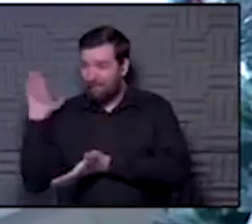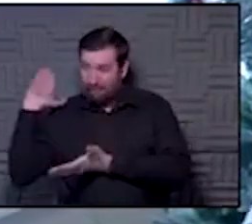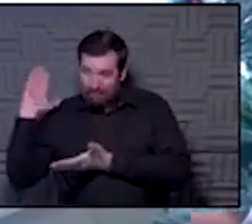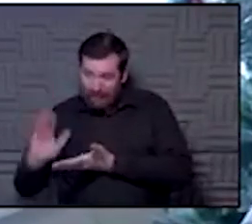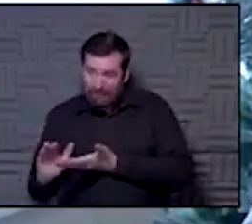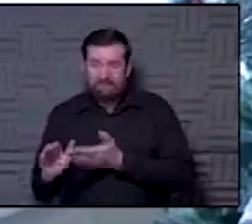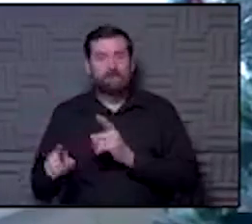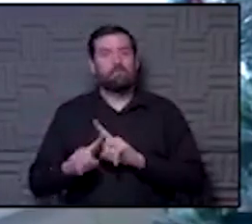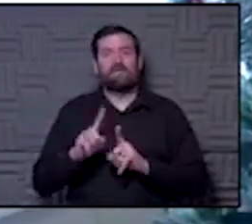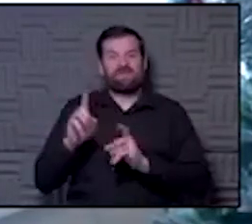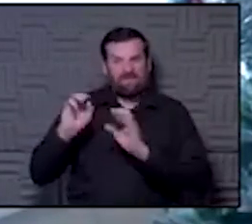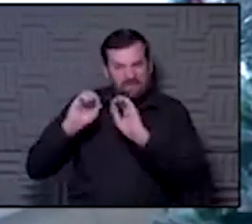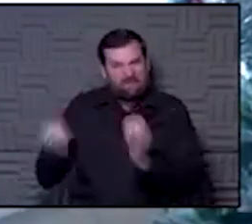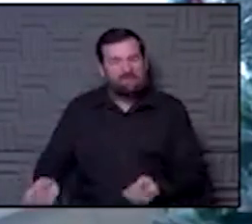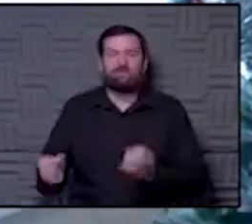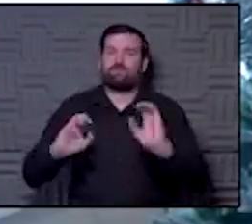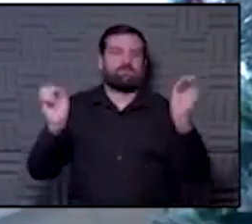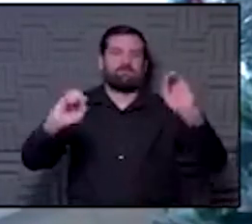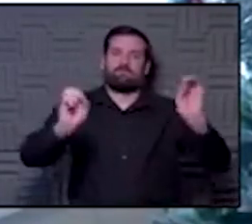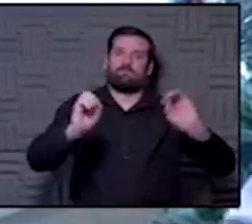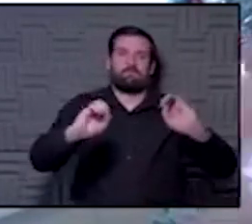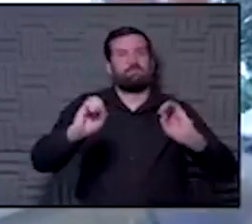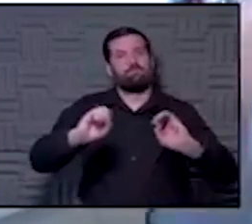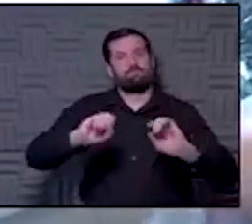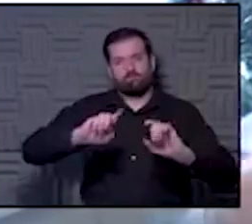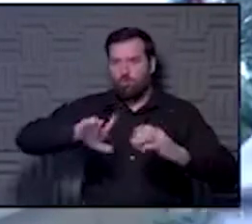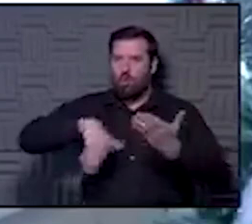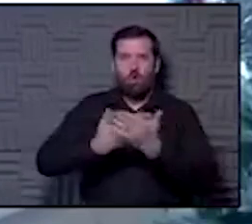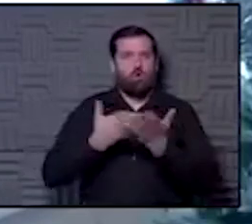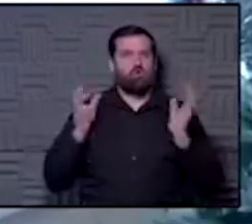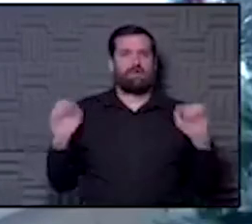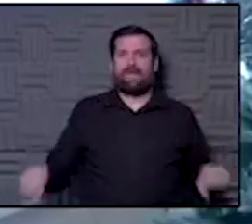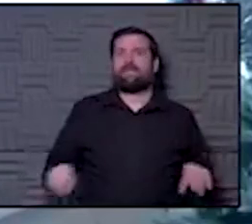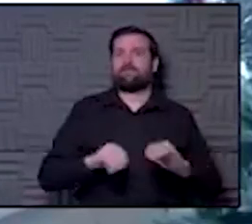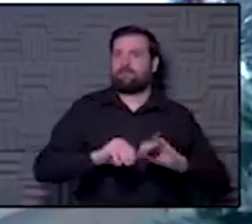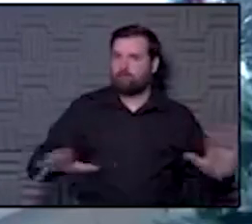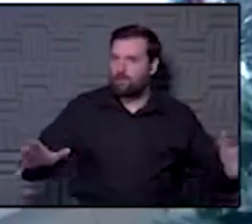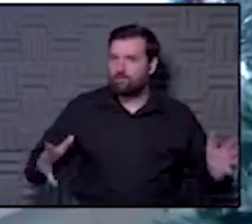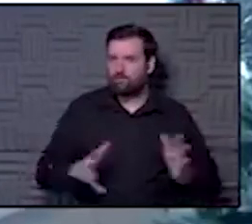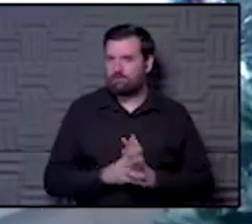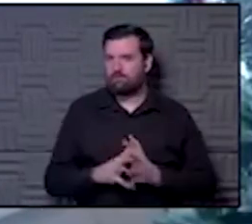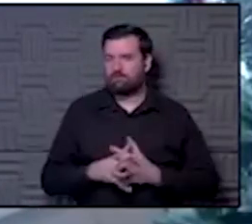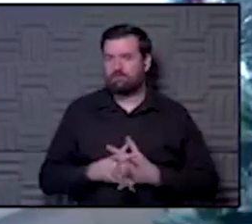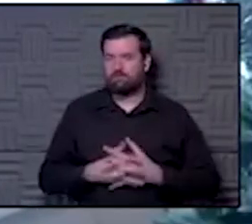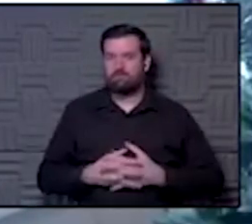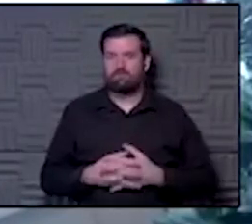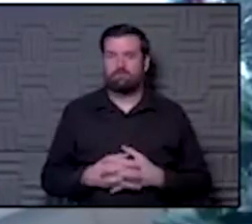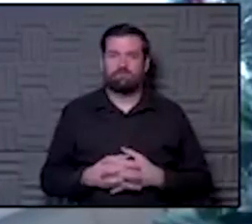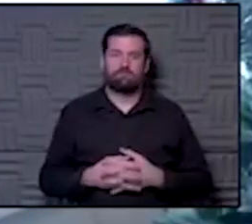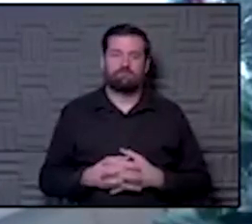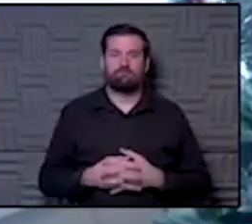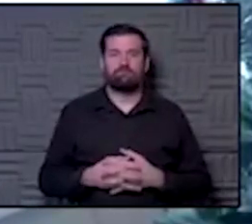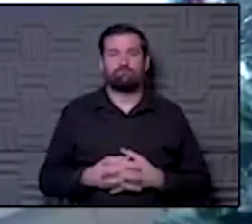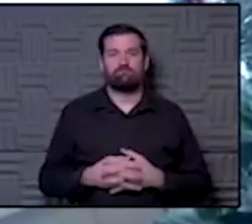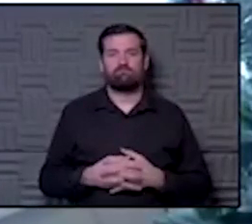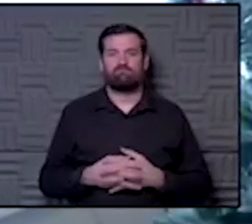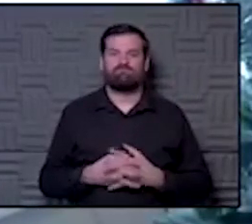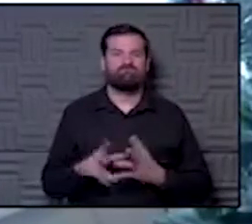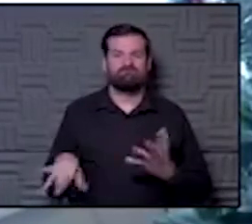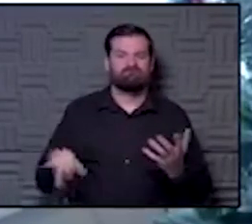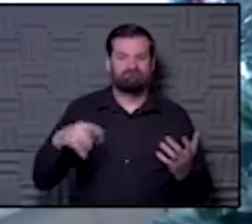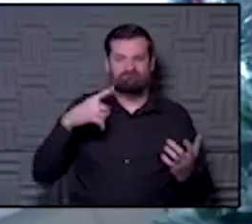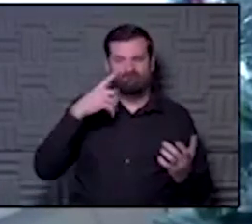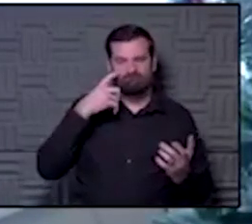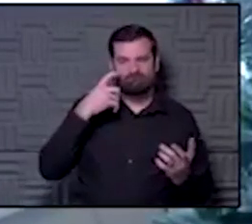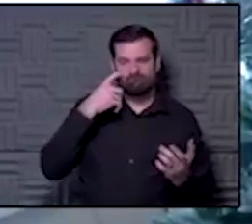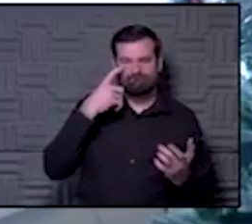not zero. There's no zeros anywhere there. And it was a sub-analysis of her data. So that's always suspicious when